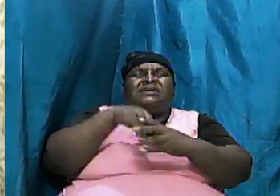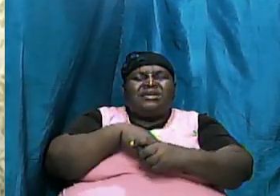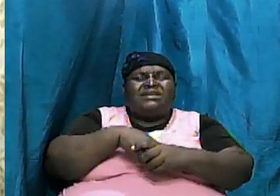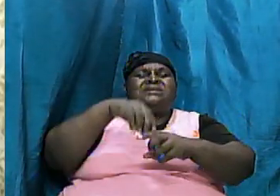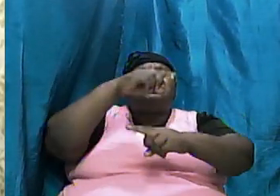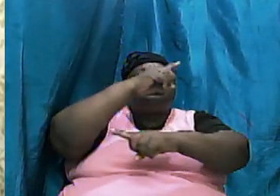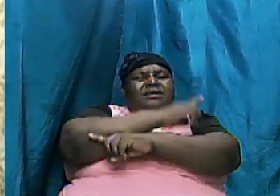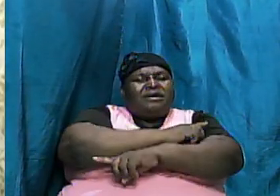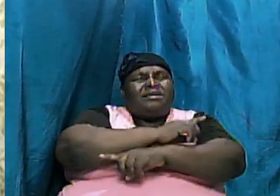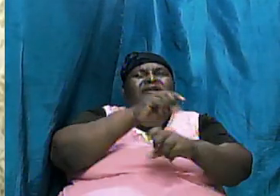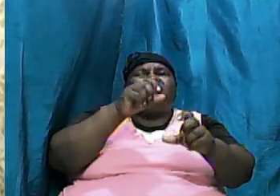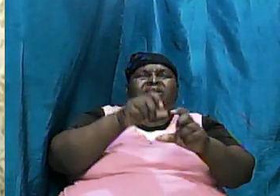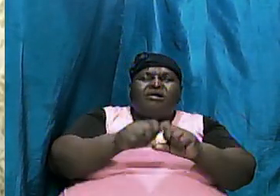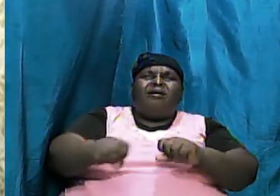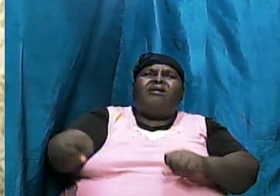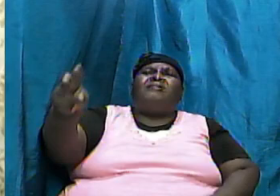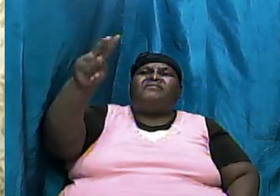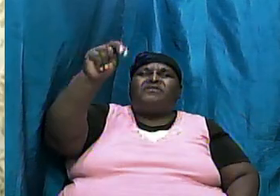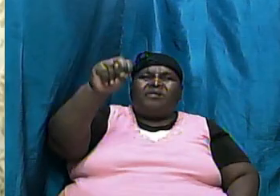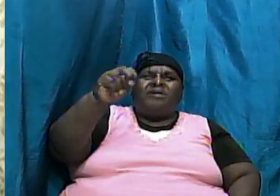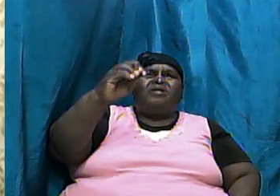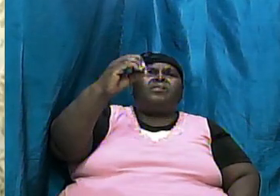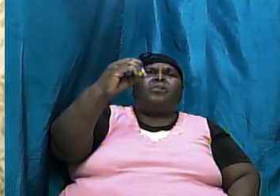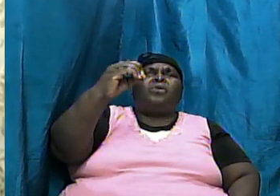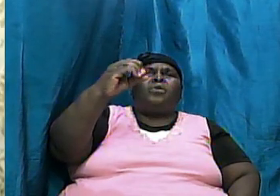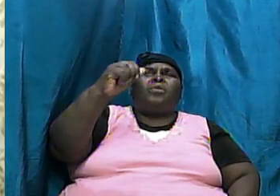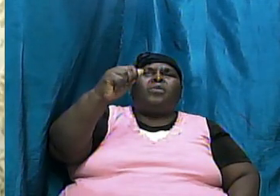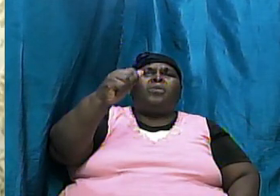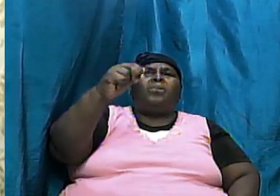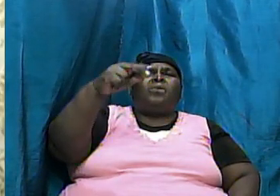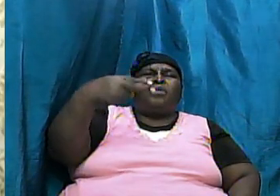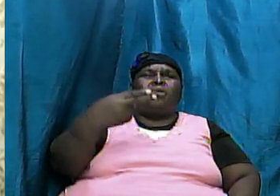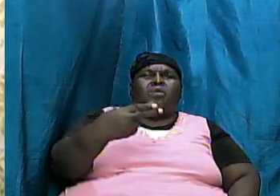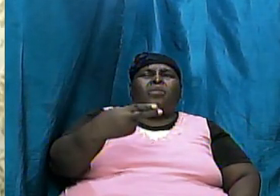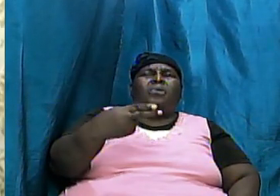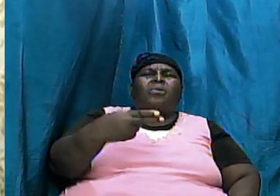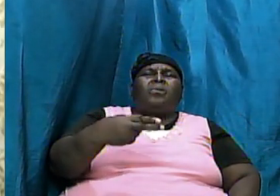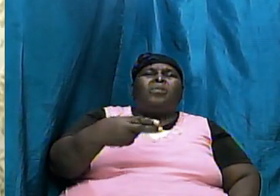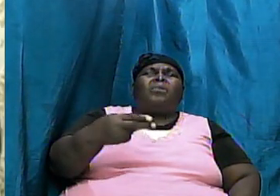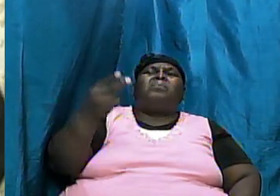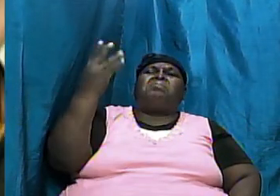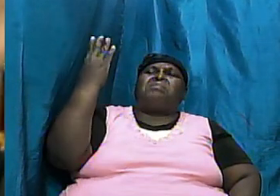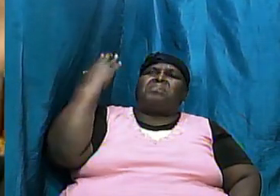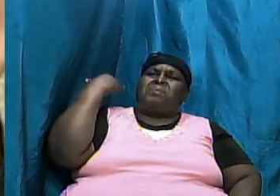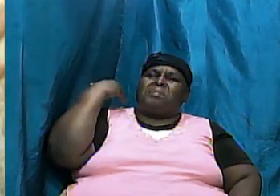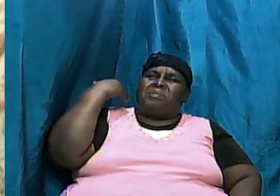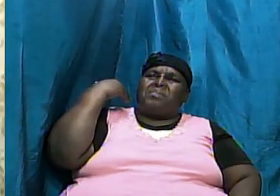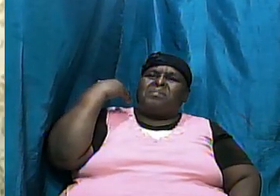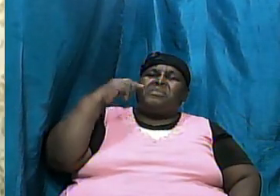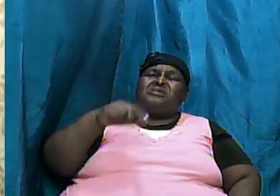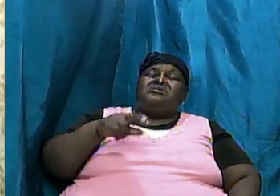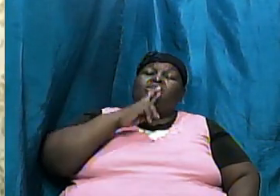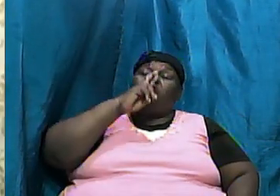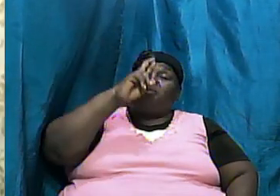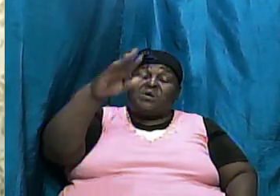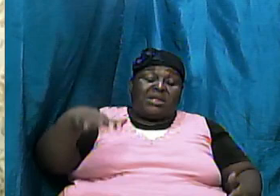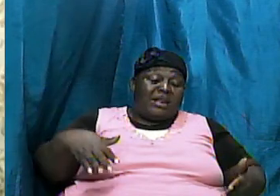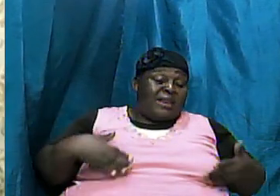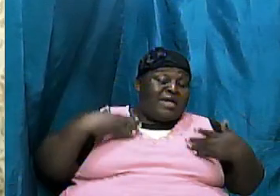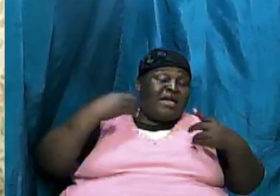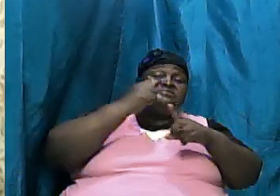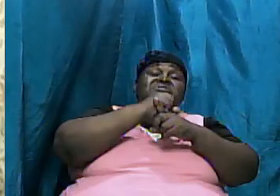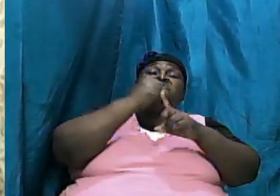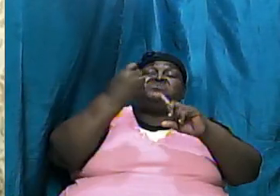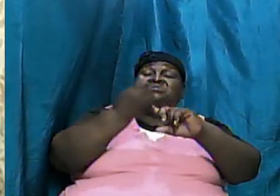in the days of Noah so he was and to show that this was a real life situation he